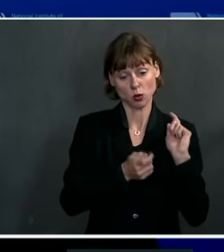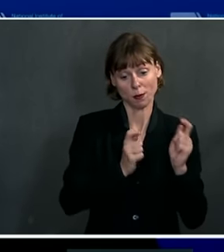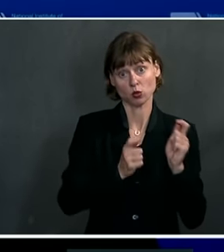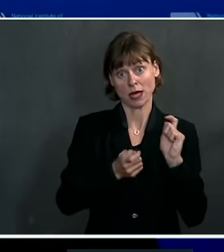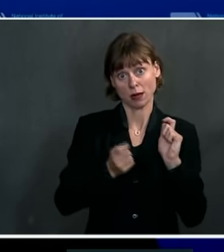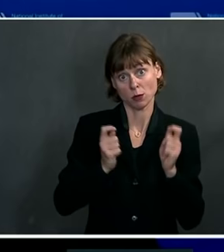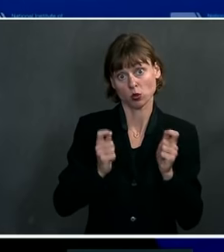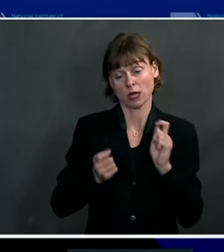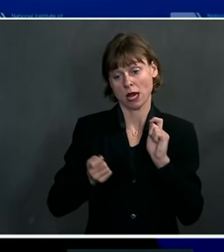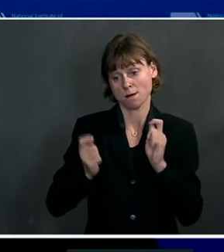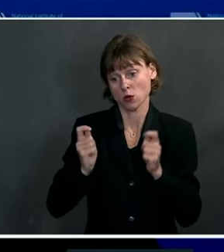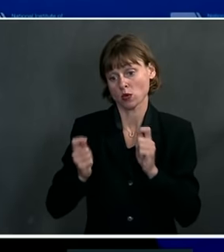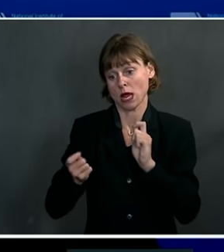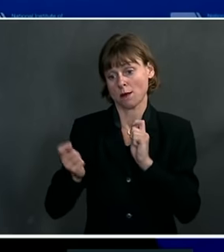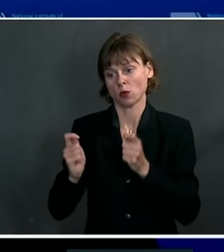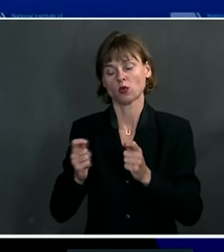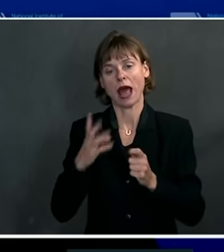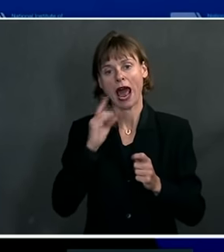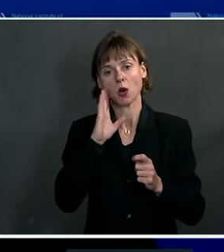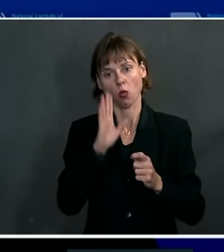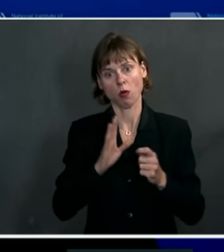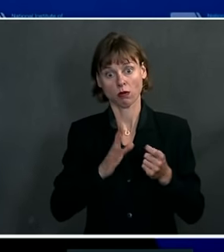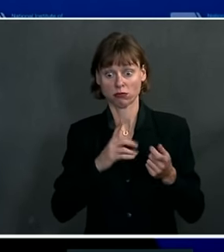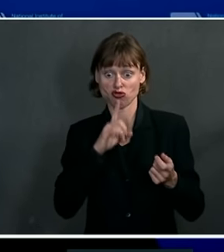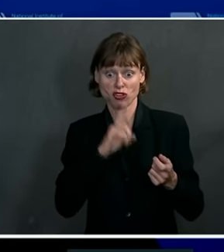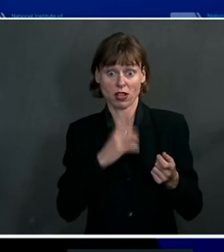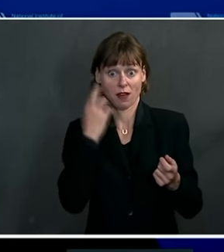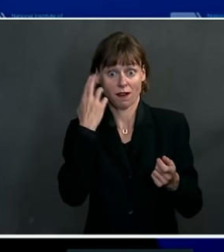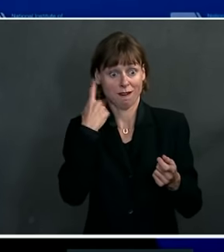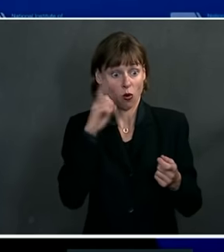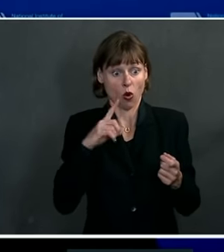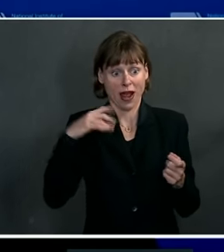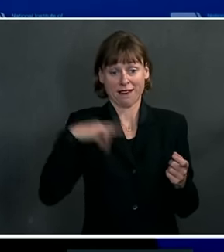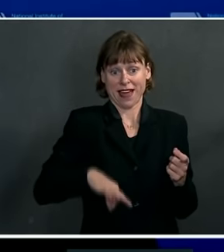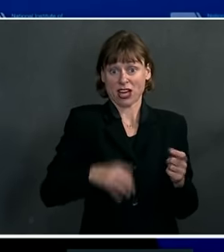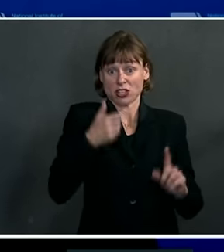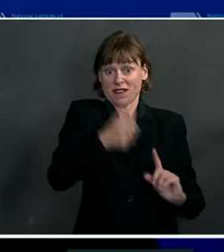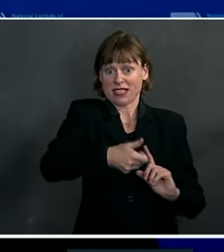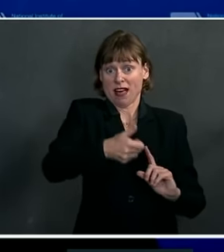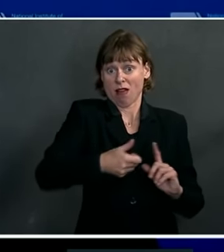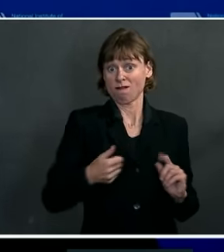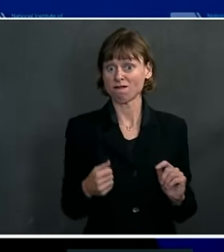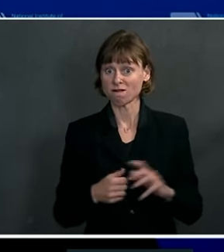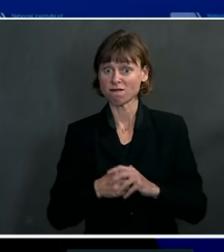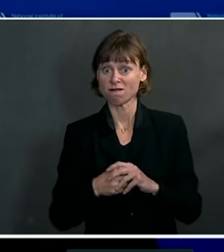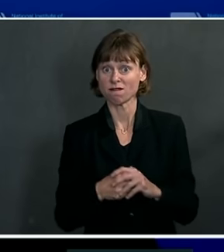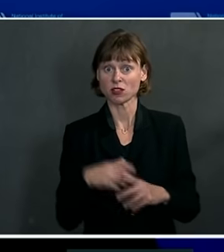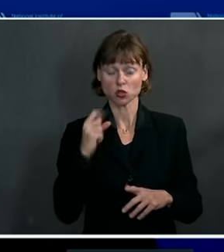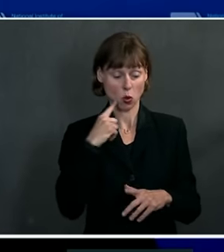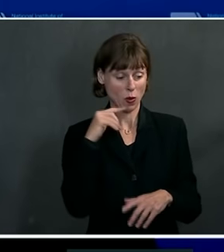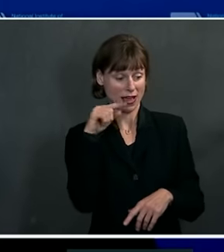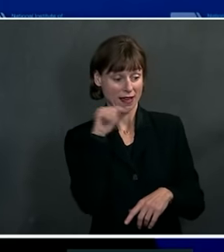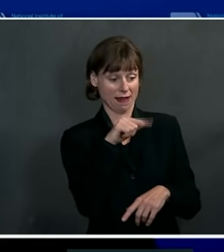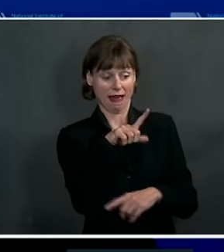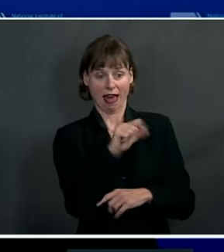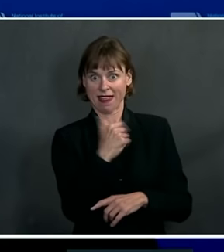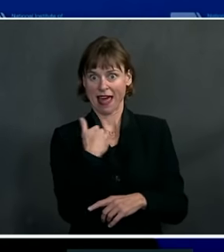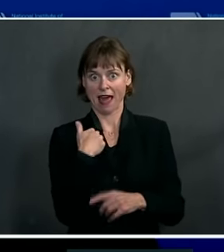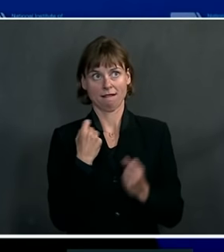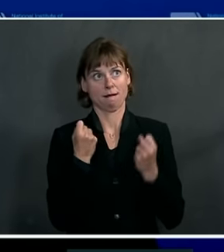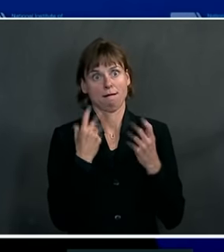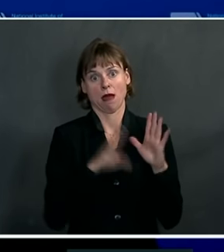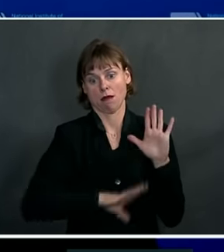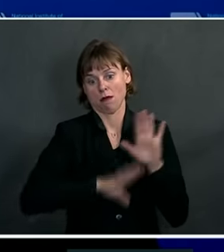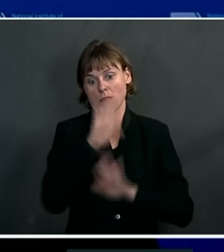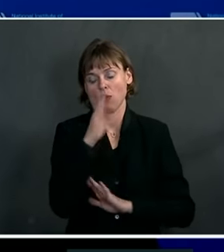mutate for its own selective advantage. So if you have a lot of cases in Los Angeles and you have this mutant that